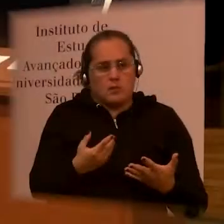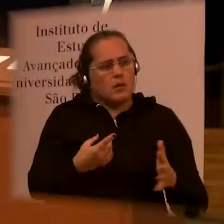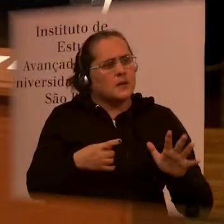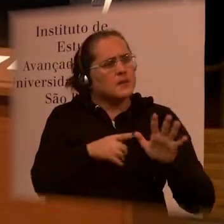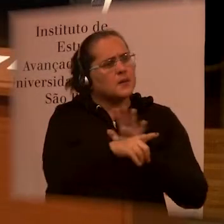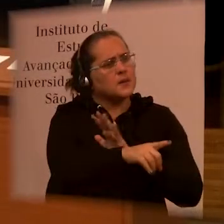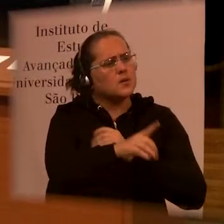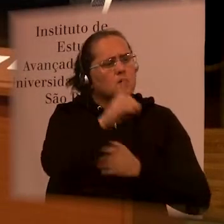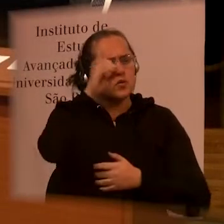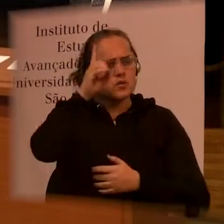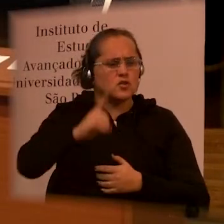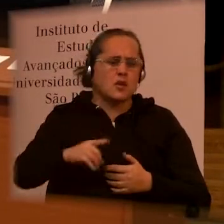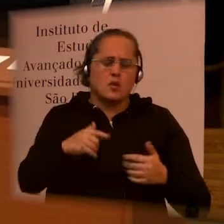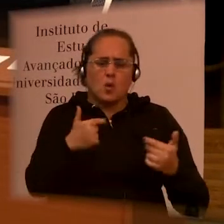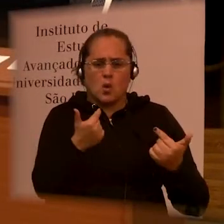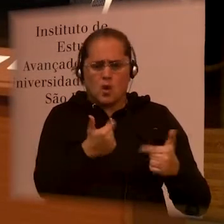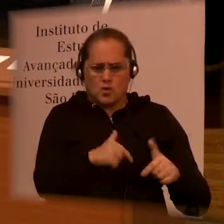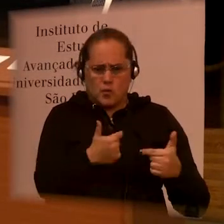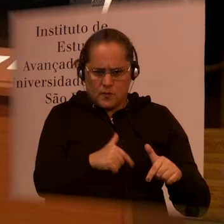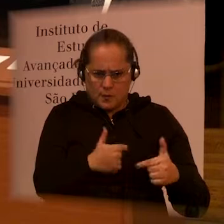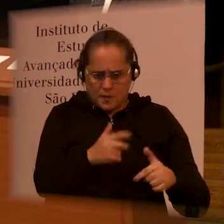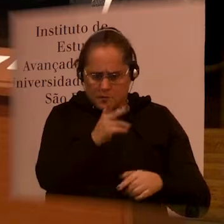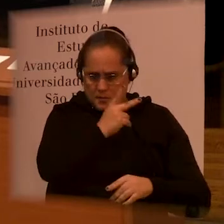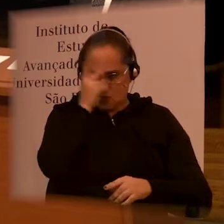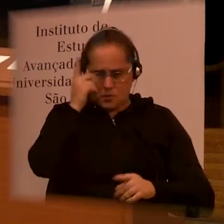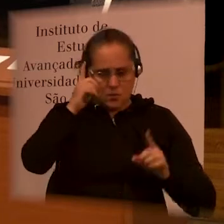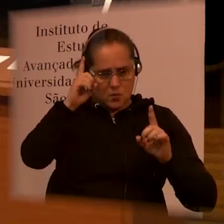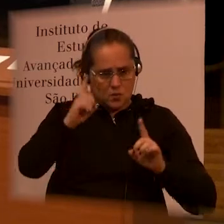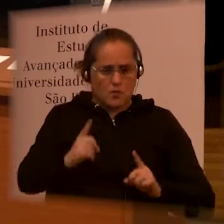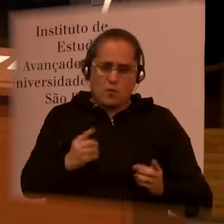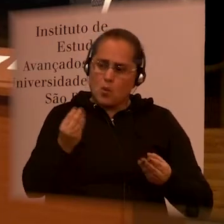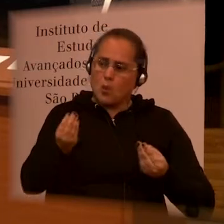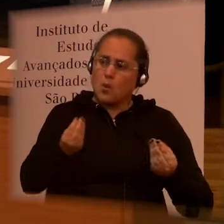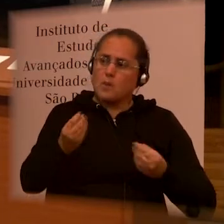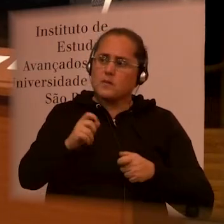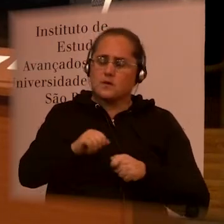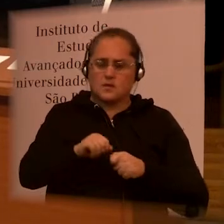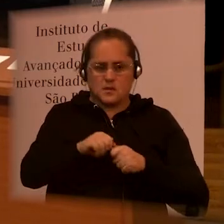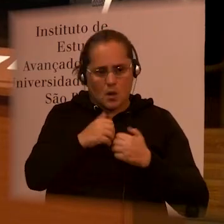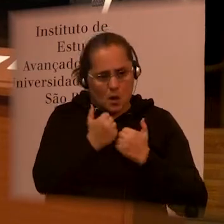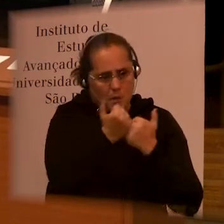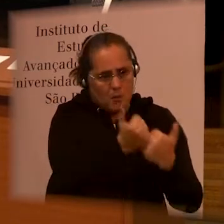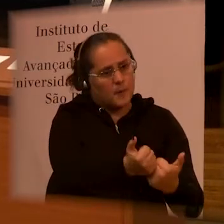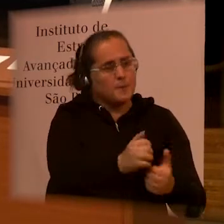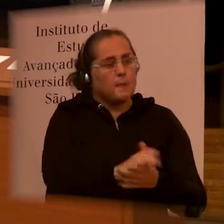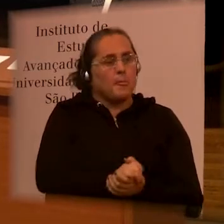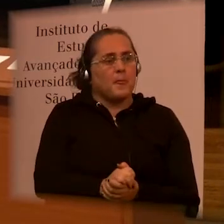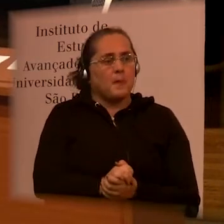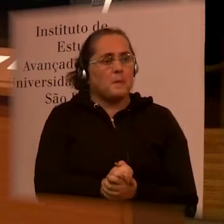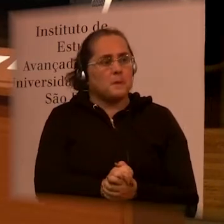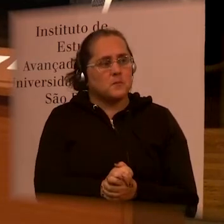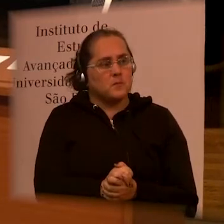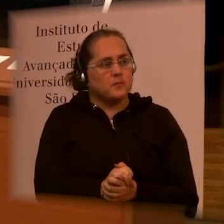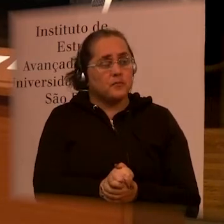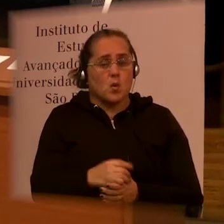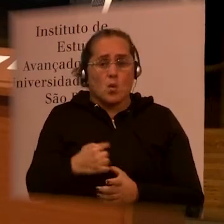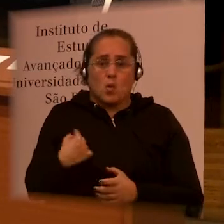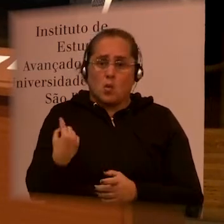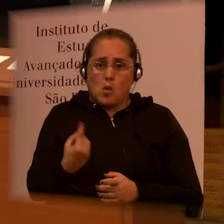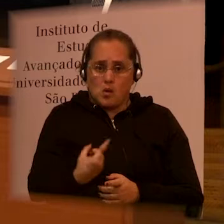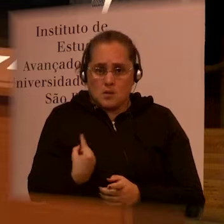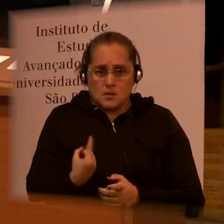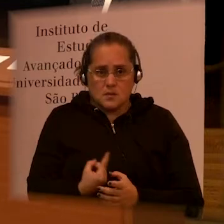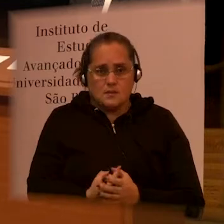For people with disabilities and supporting the right to work. And DFID, which is the UK aid